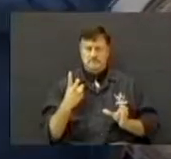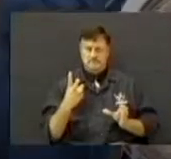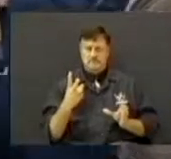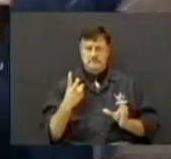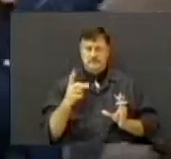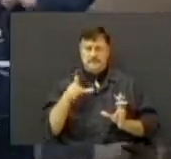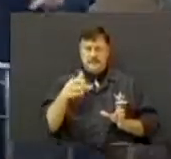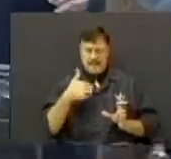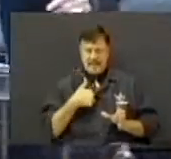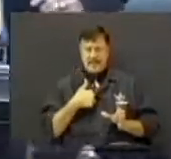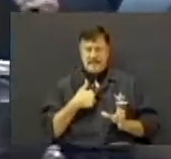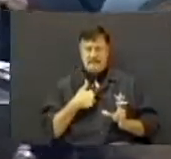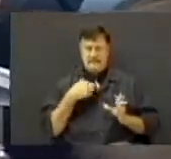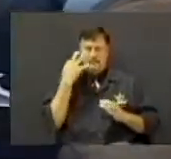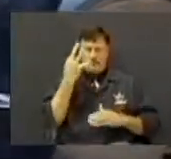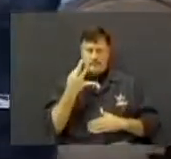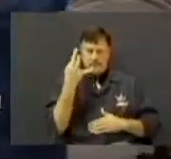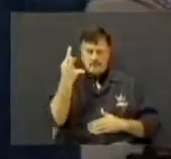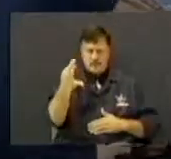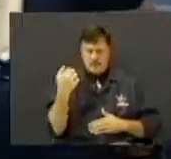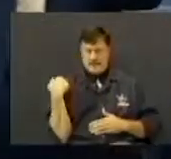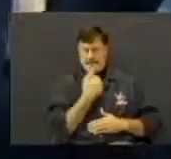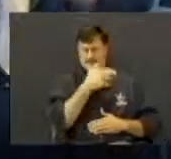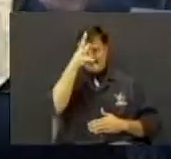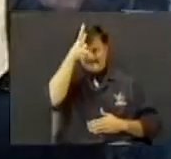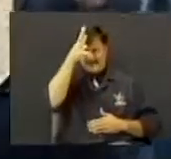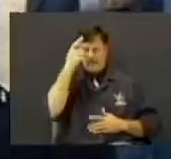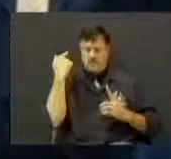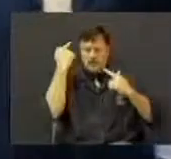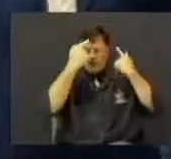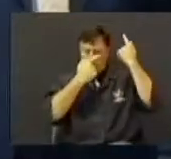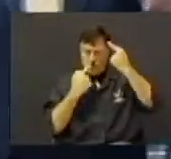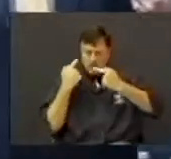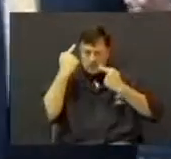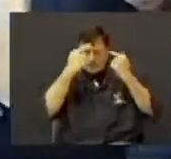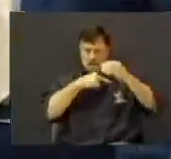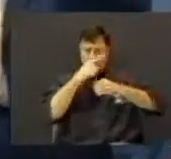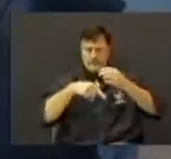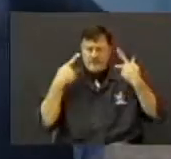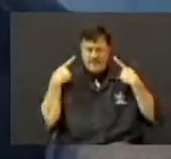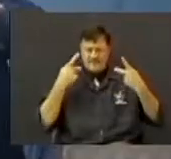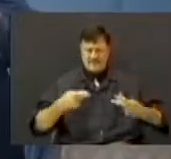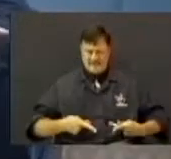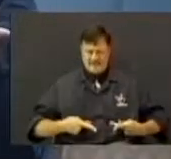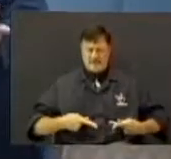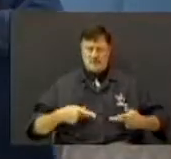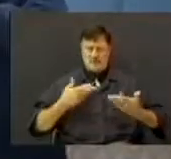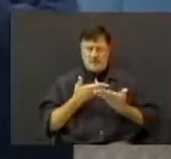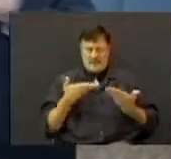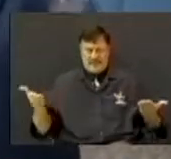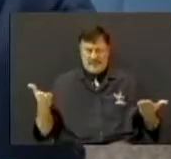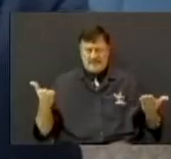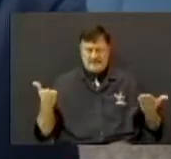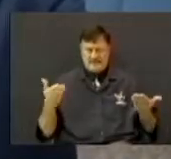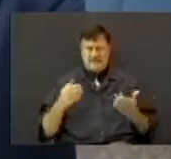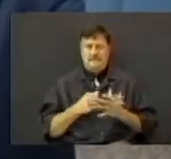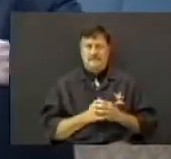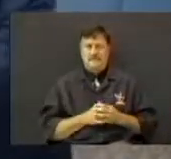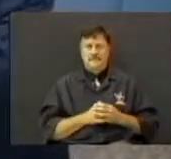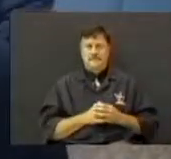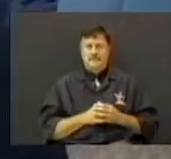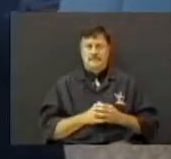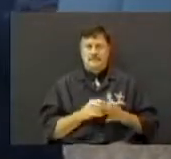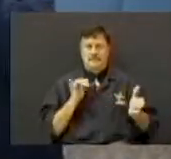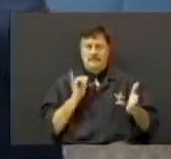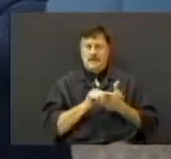dads, we're not there. We're so concerned about the physical. We're concerned about the physical.